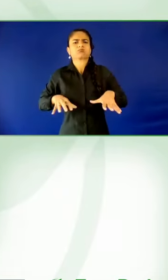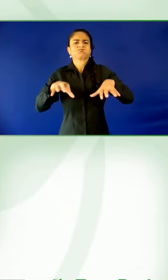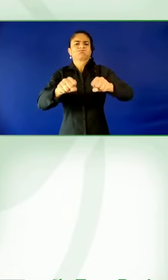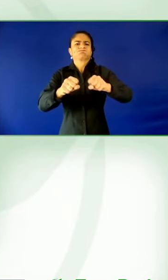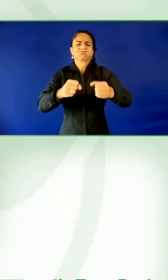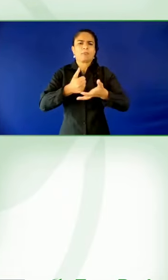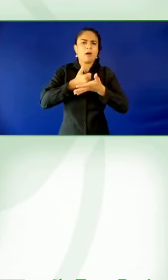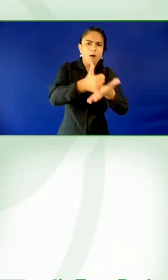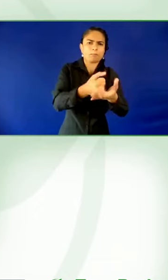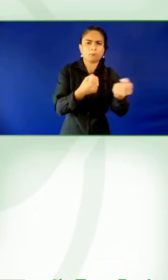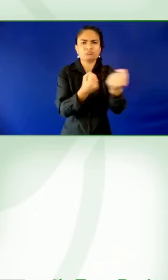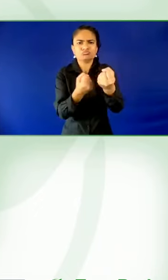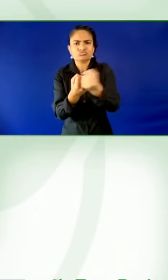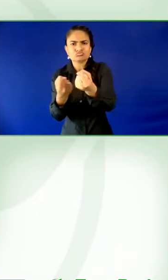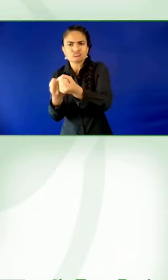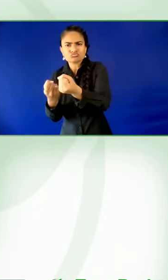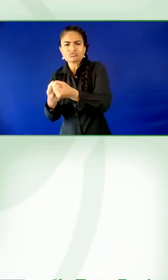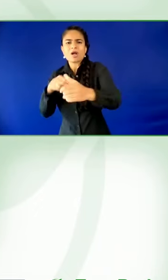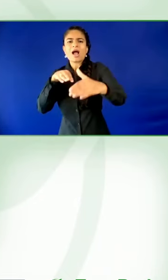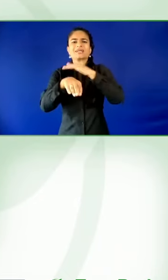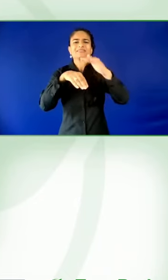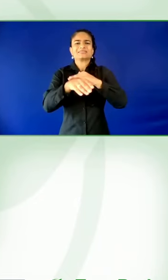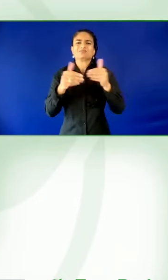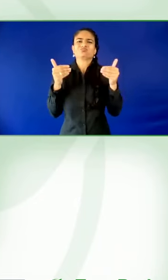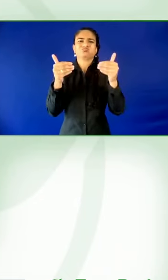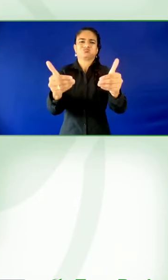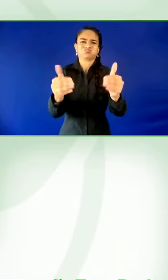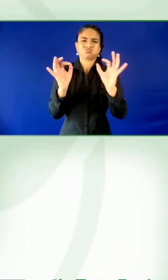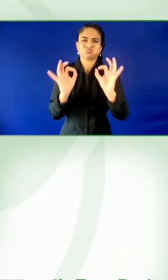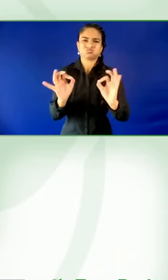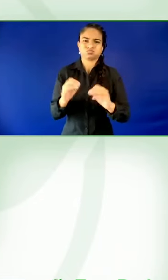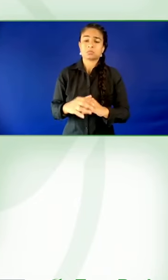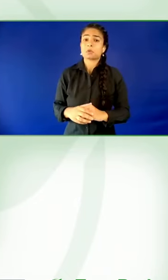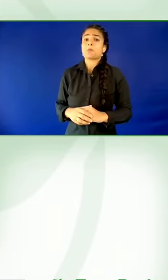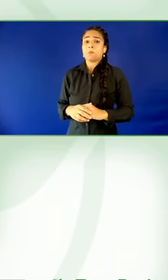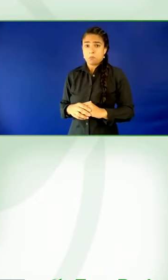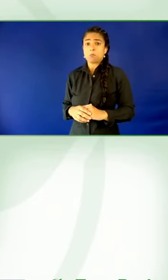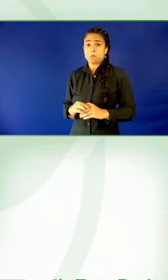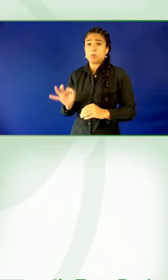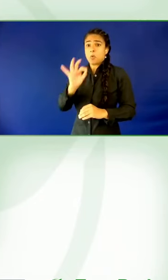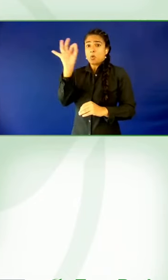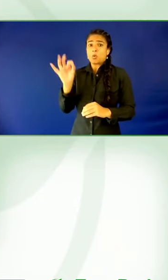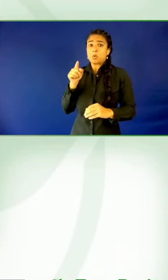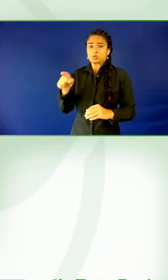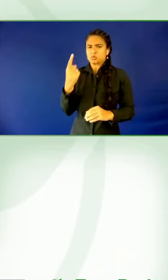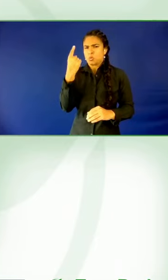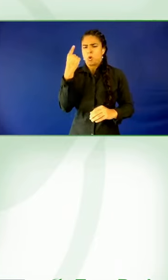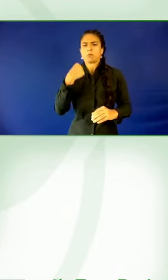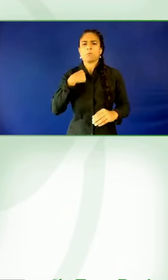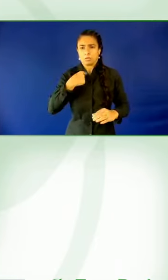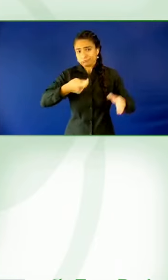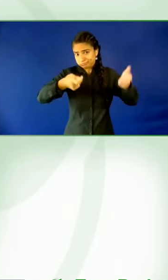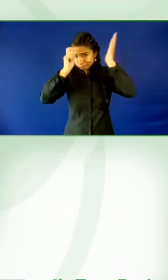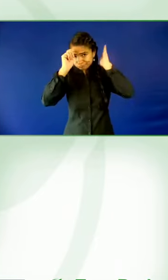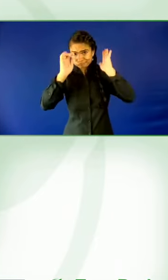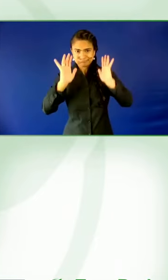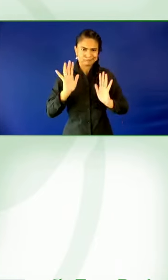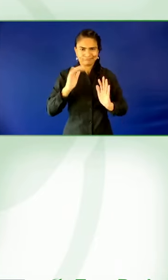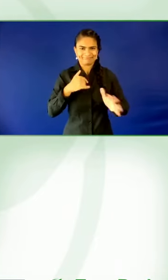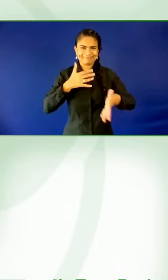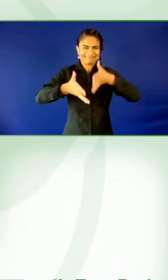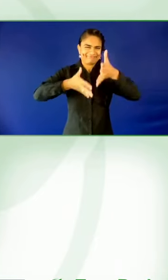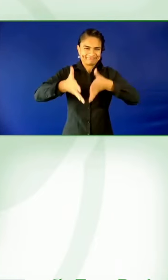on as the Disability and Access Ambassador for Banking in the UK. We're working with UK Finance, who is the industry body